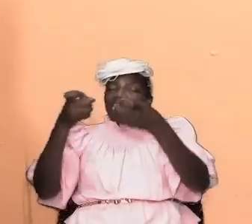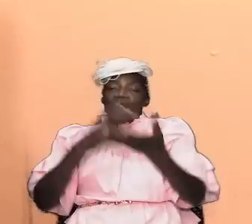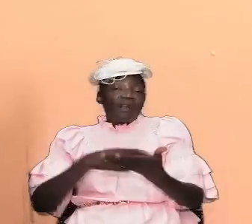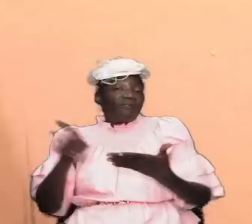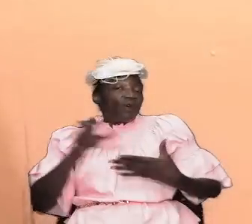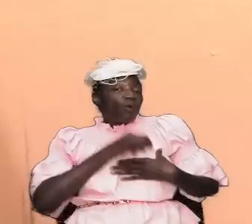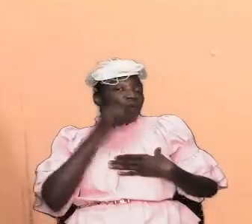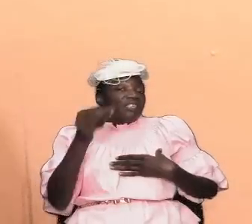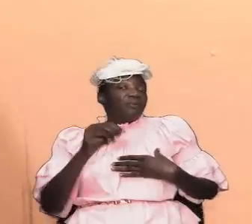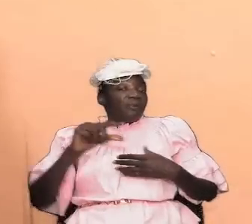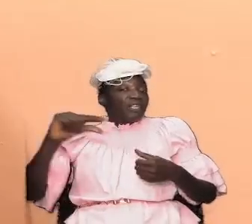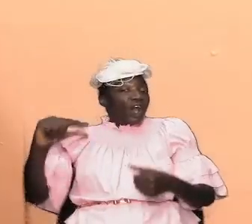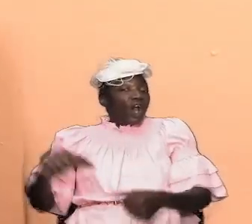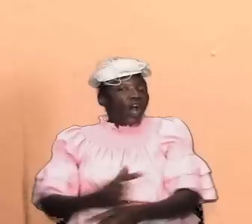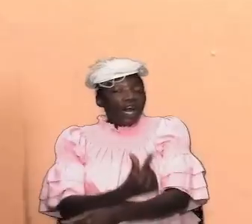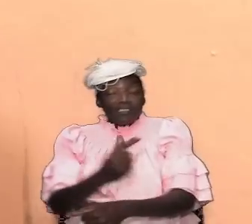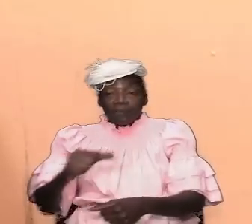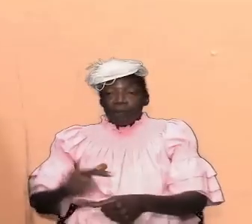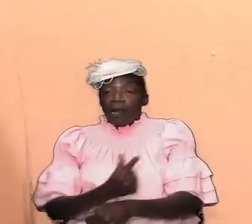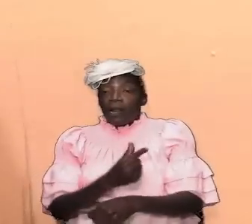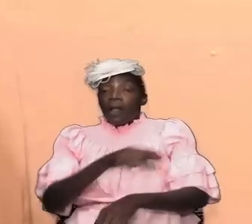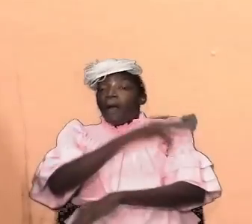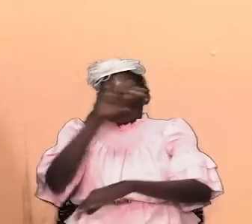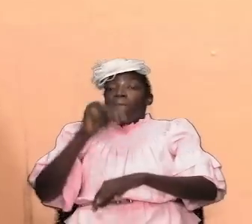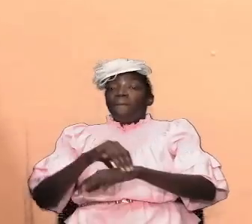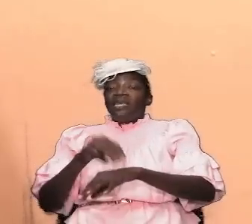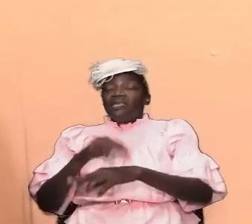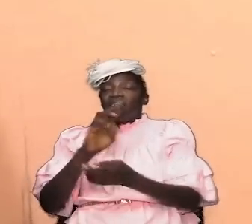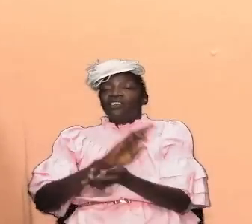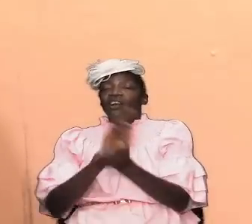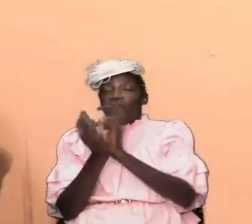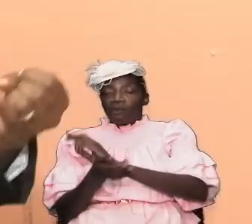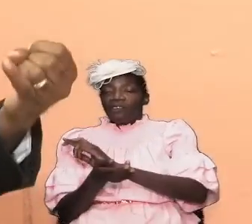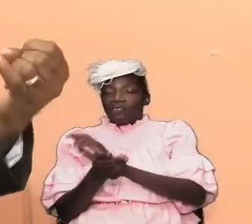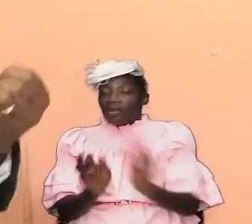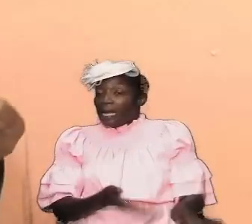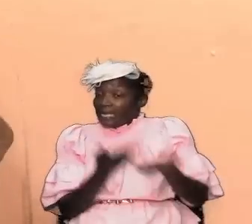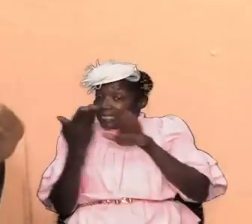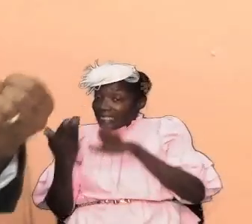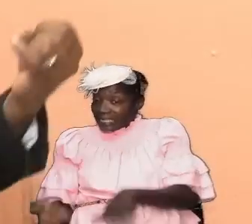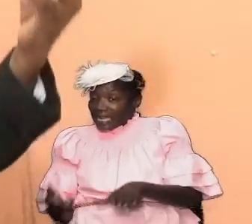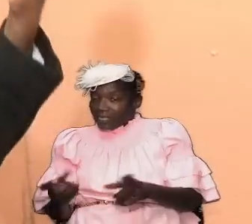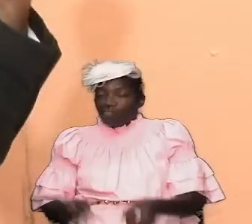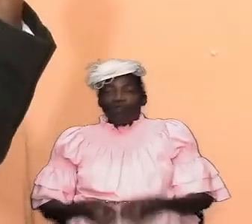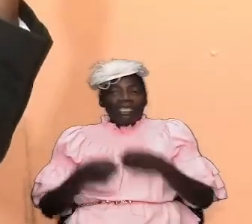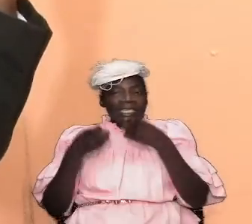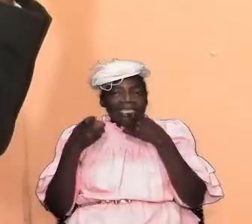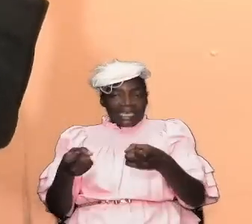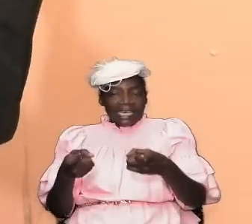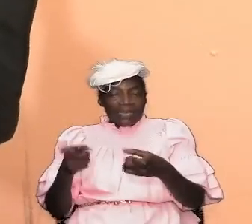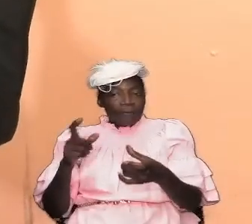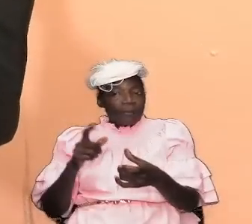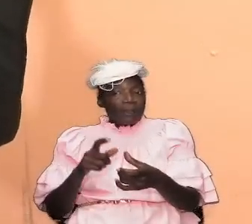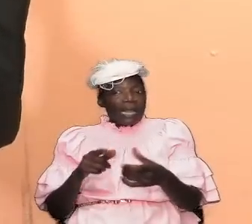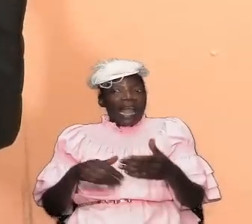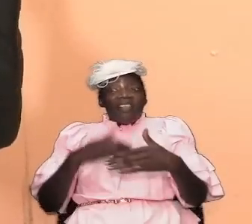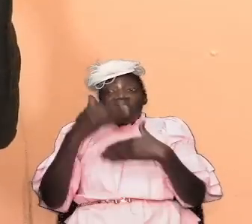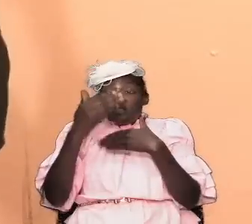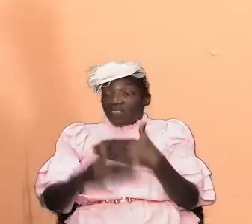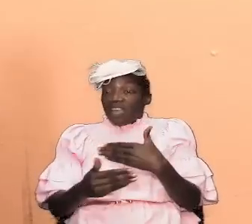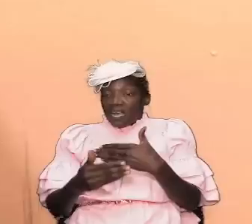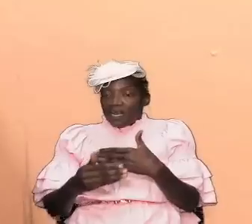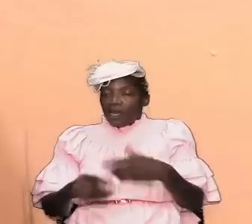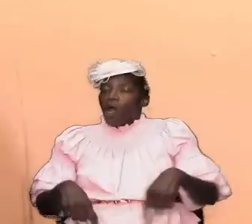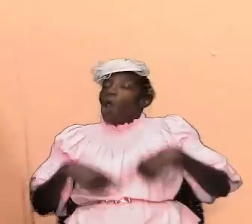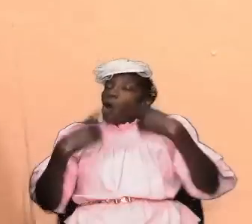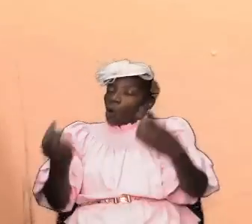so the gospel message of repentance which is death to sin and and then after repentance he told them that you are